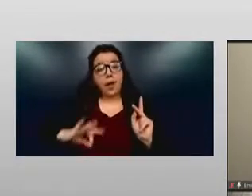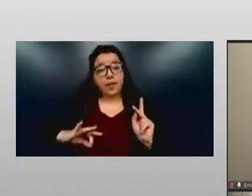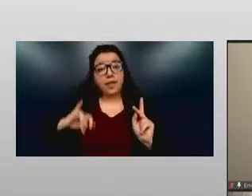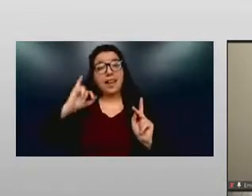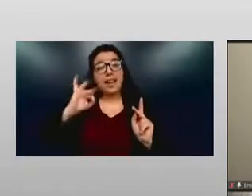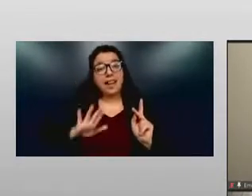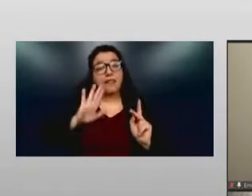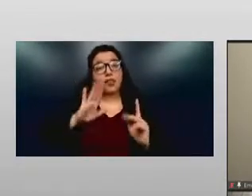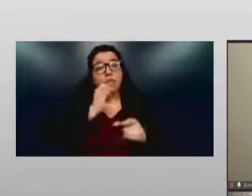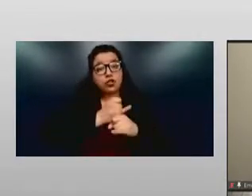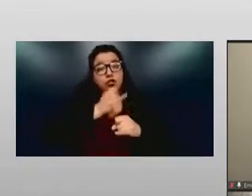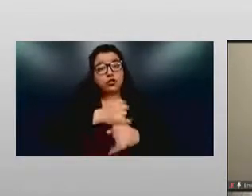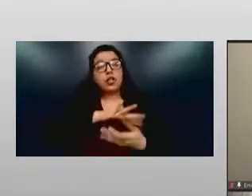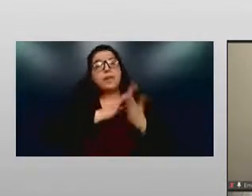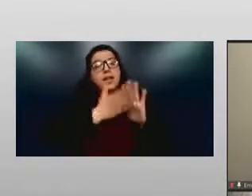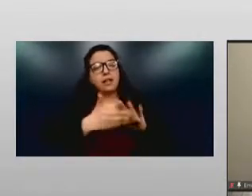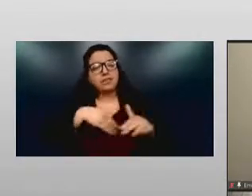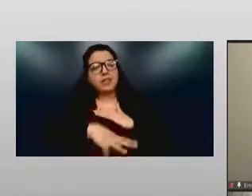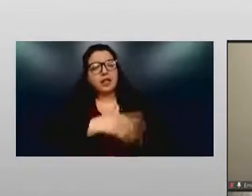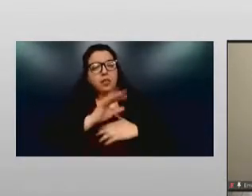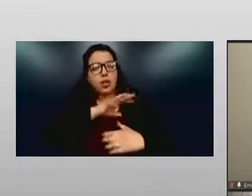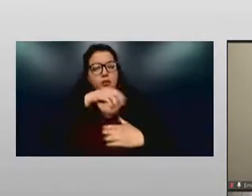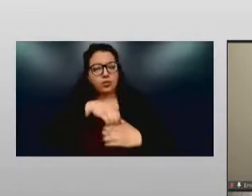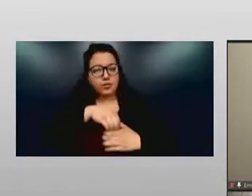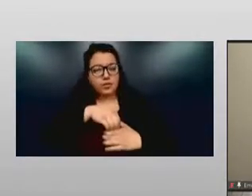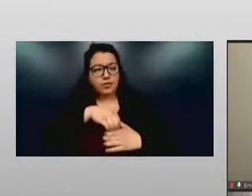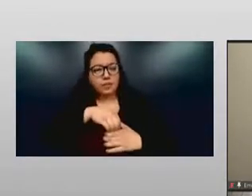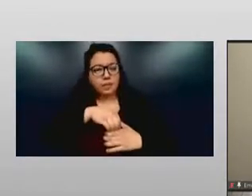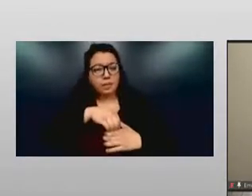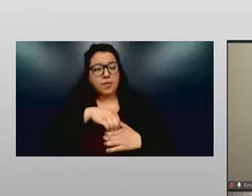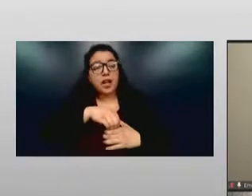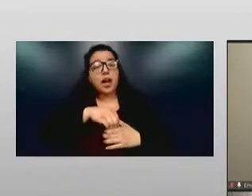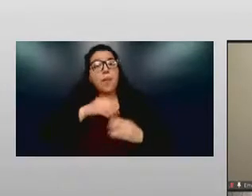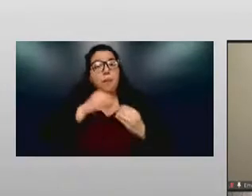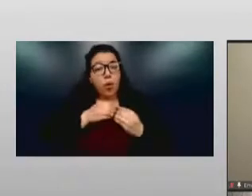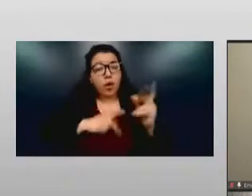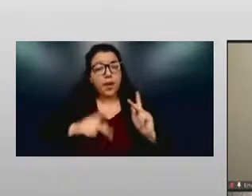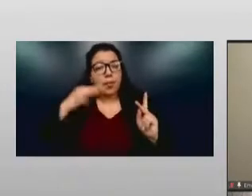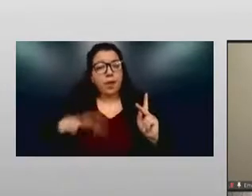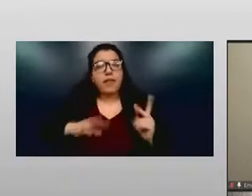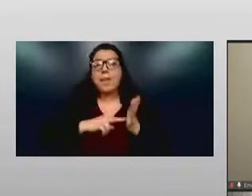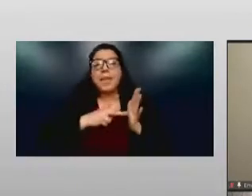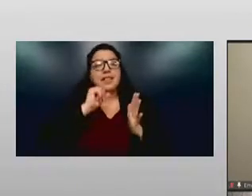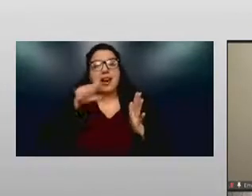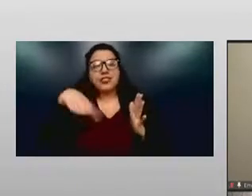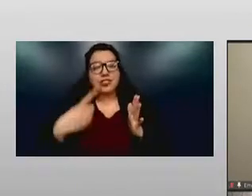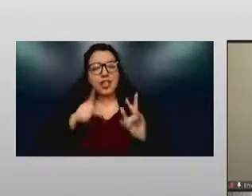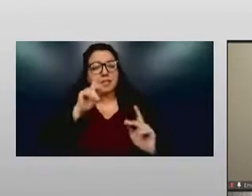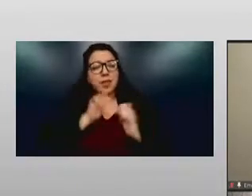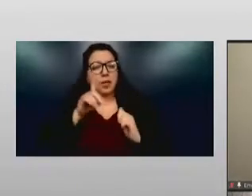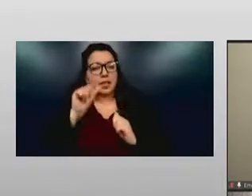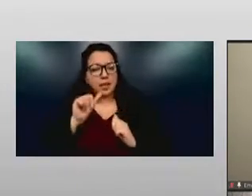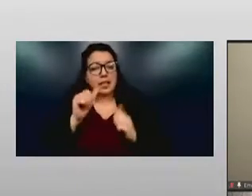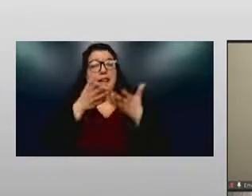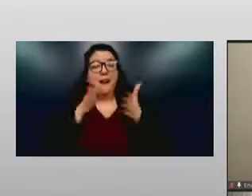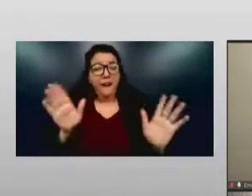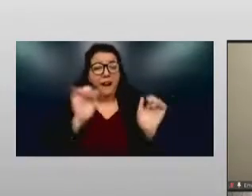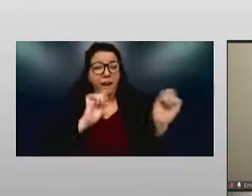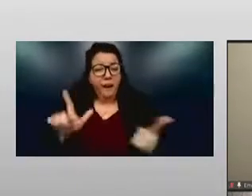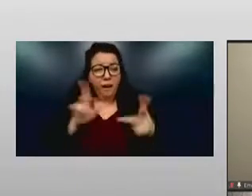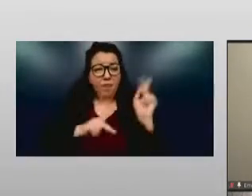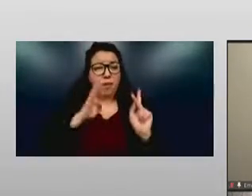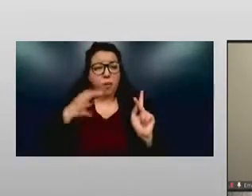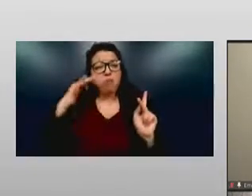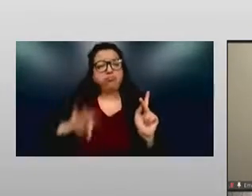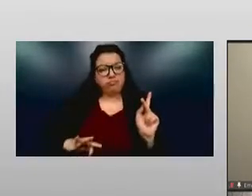institution. It's not just going to be the individuals with disabilities. And the part that I need to highlight that we haven't spoken publicly about in this session,